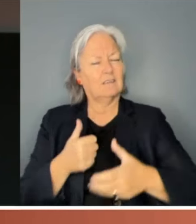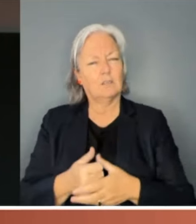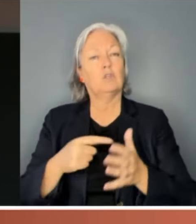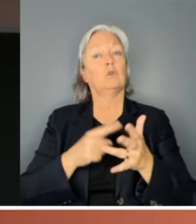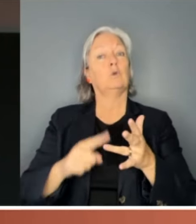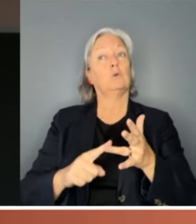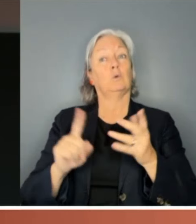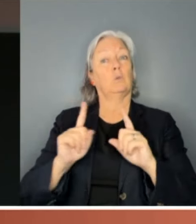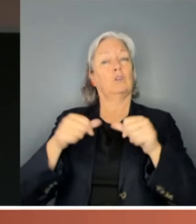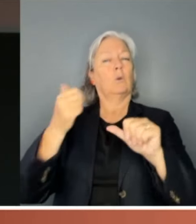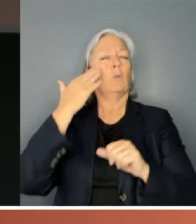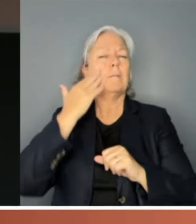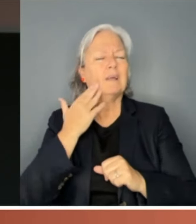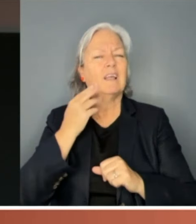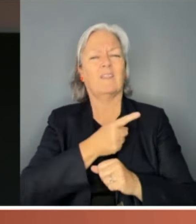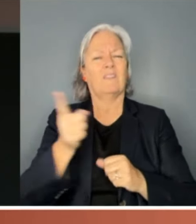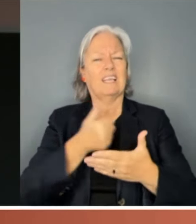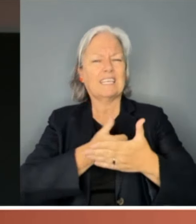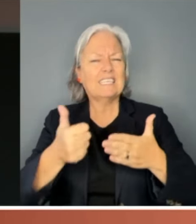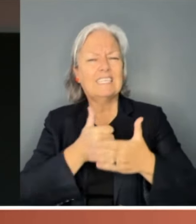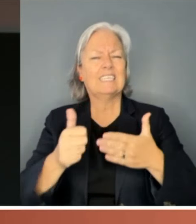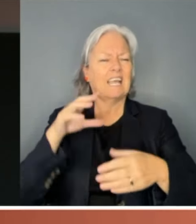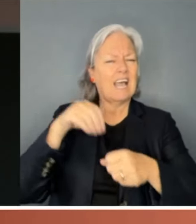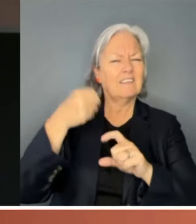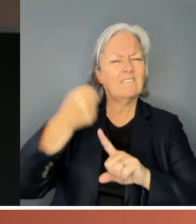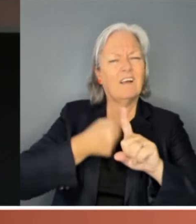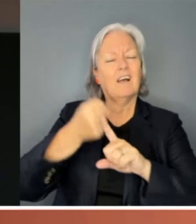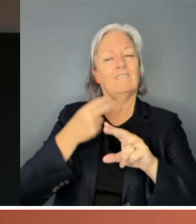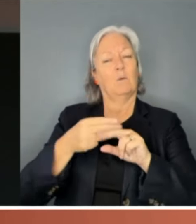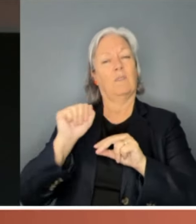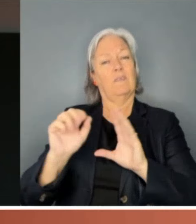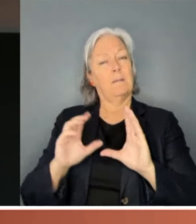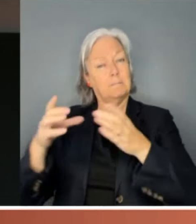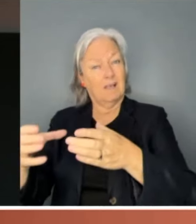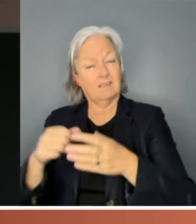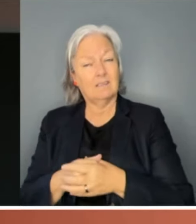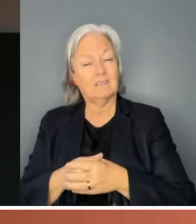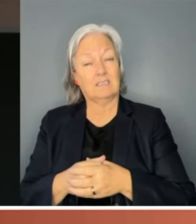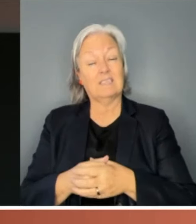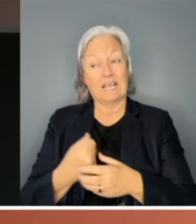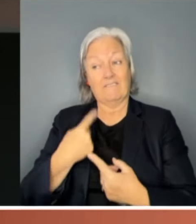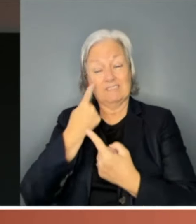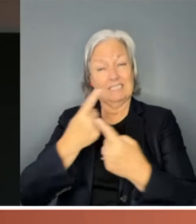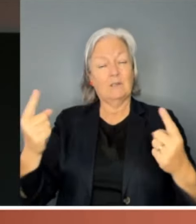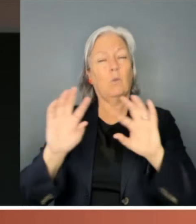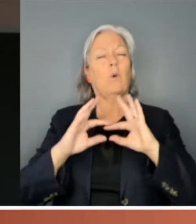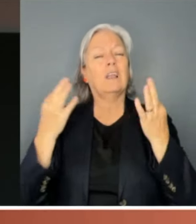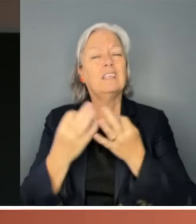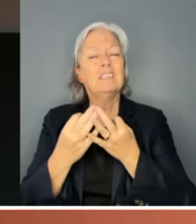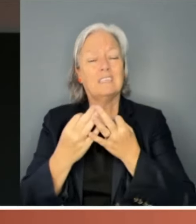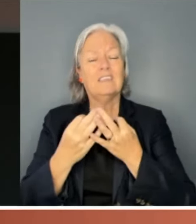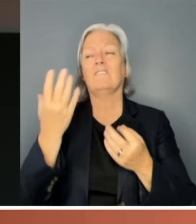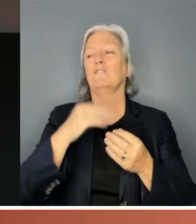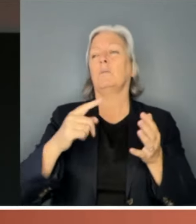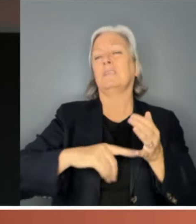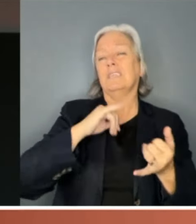They are consistent, active fighters for their party and I have seen their organisations in all parts from Tasmania